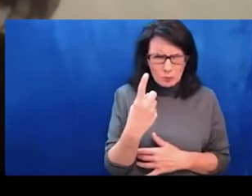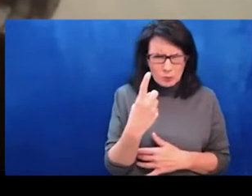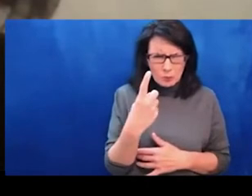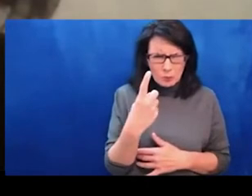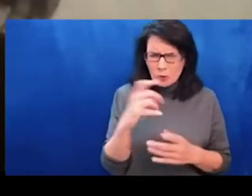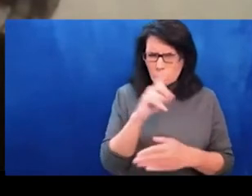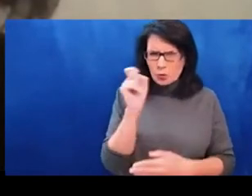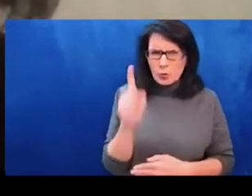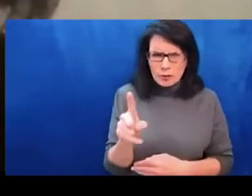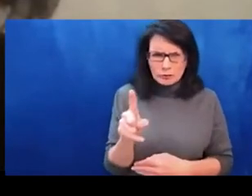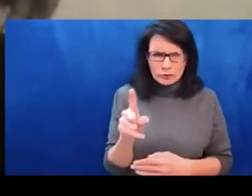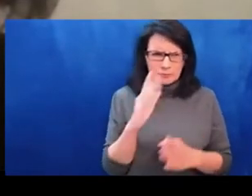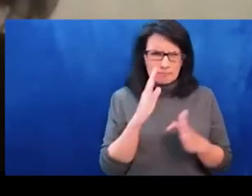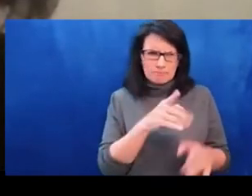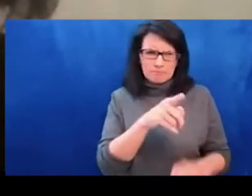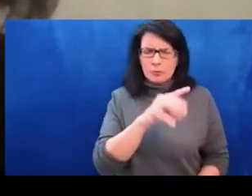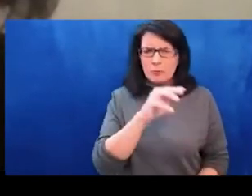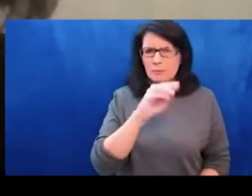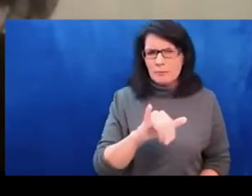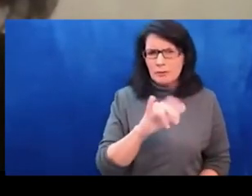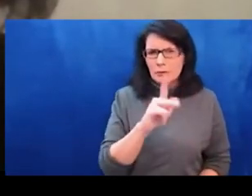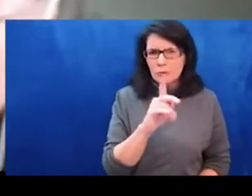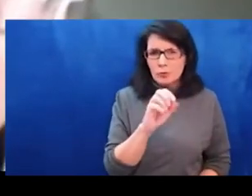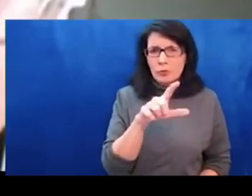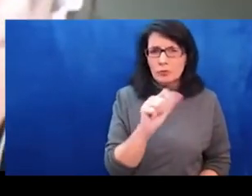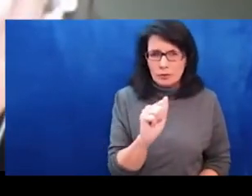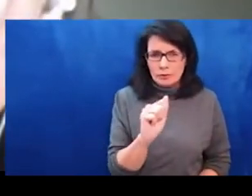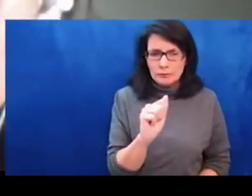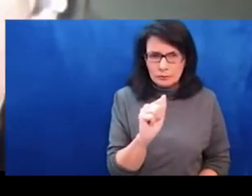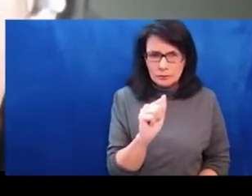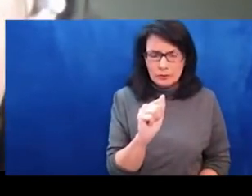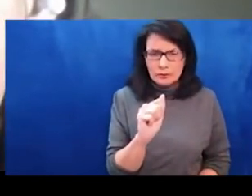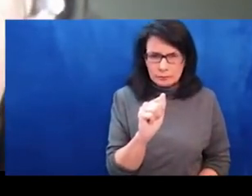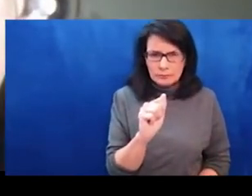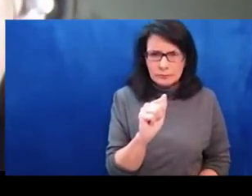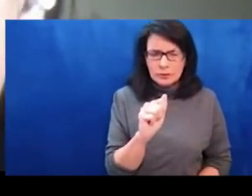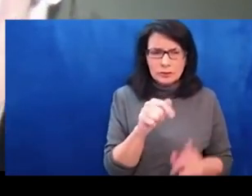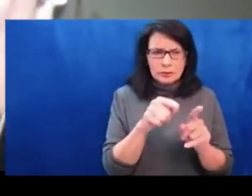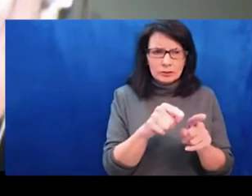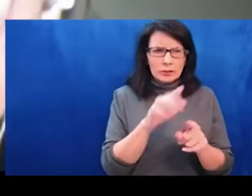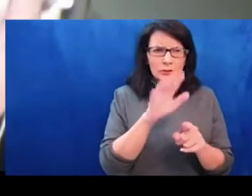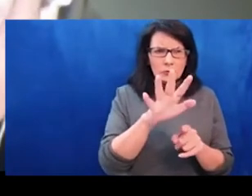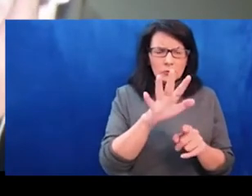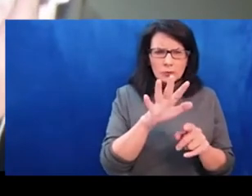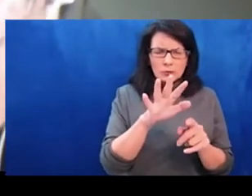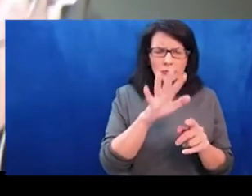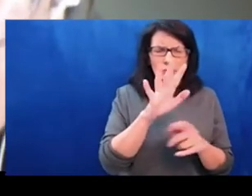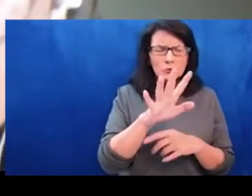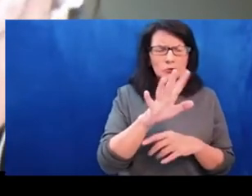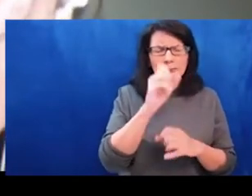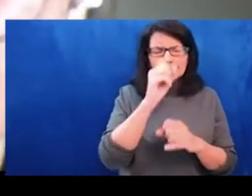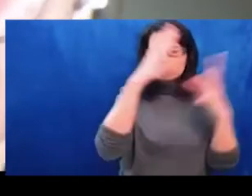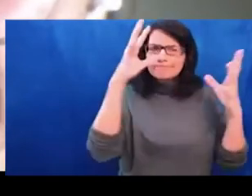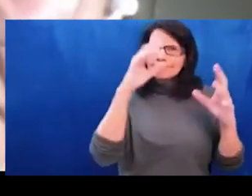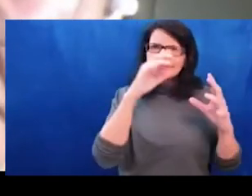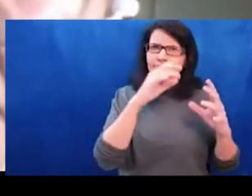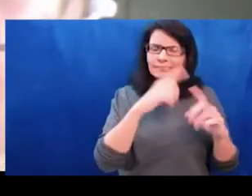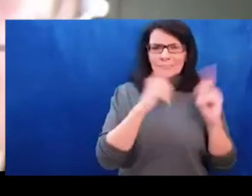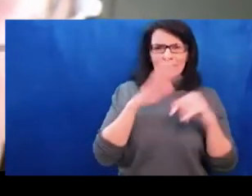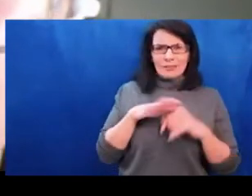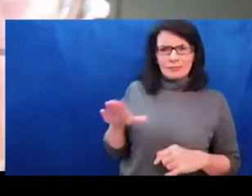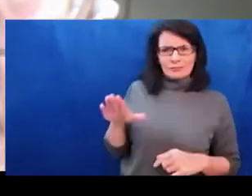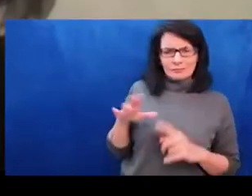mentioned on Facebook. Mm hmm. No, I could paste it in the chat. Is that appropriate?